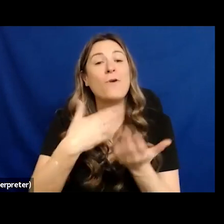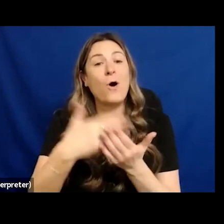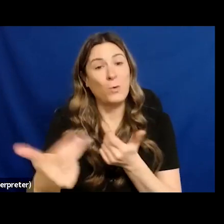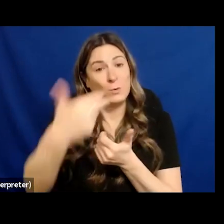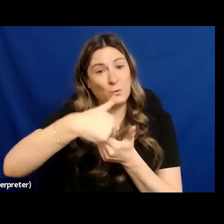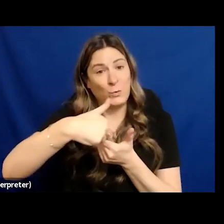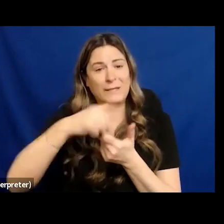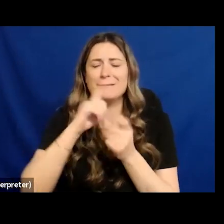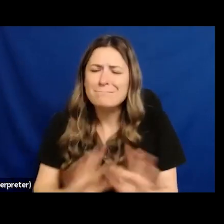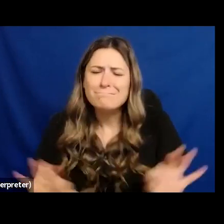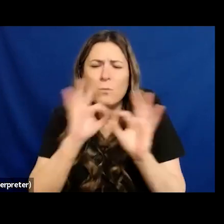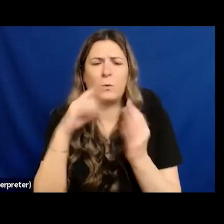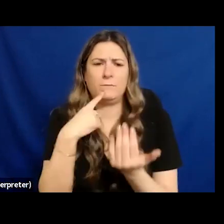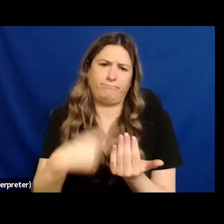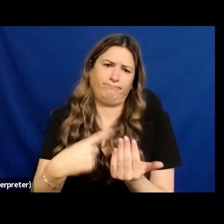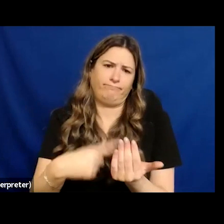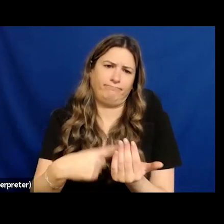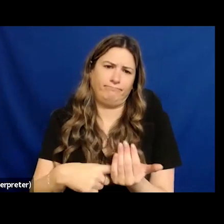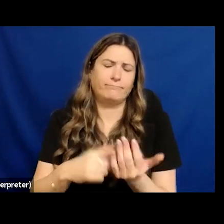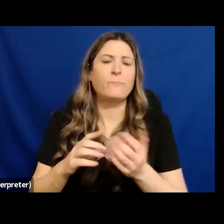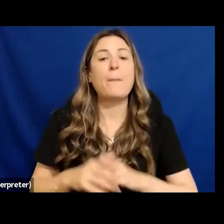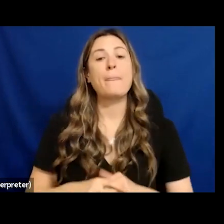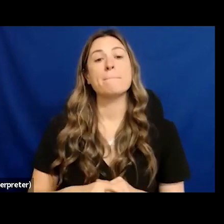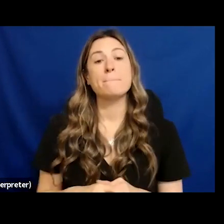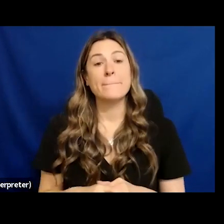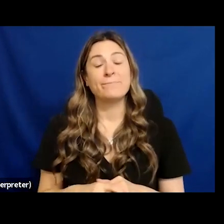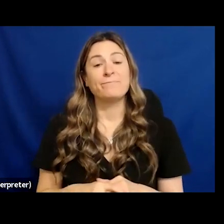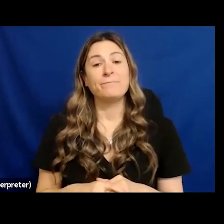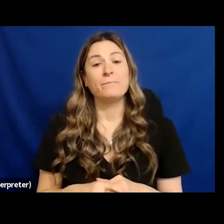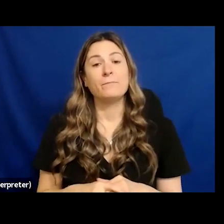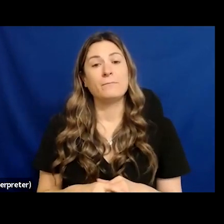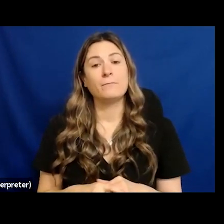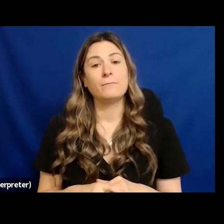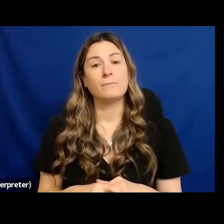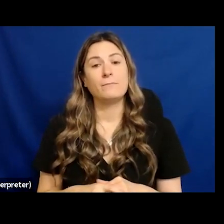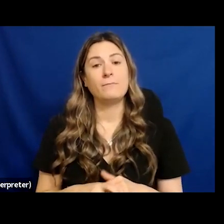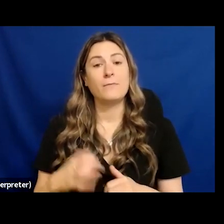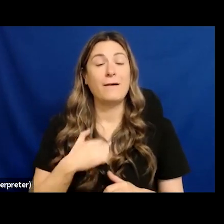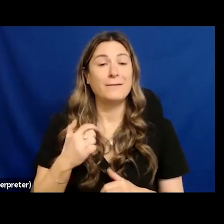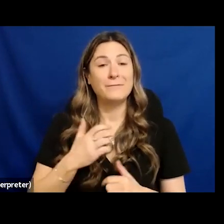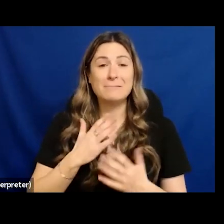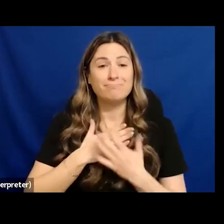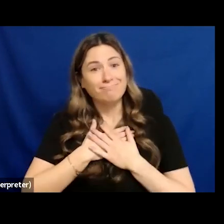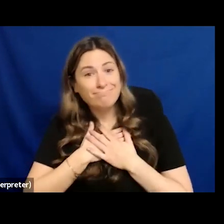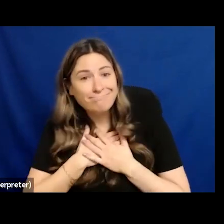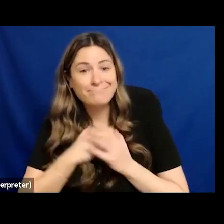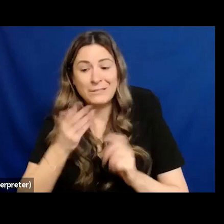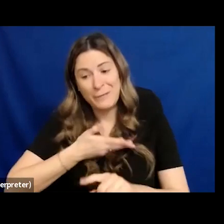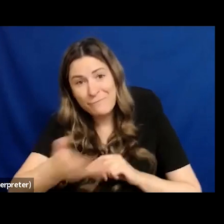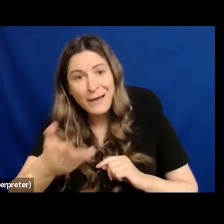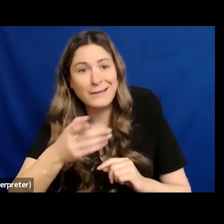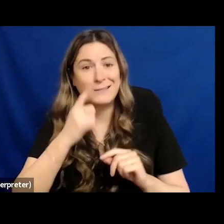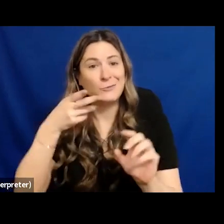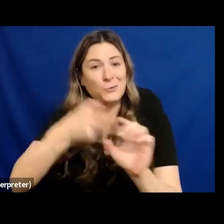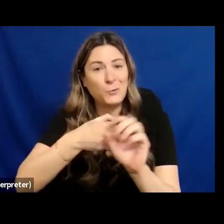I really am, I'm glad to be included in such a diverse rich audience. I think it's a very